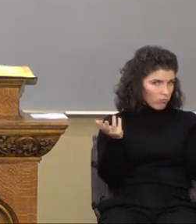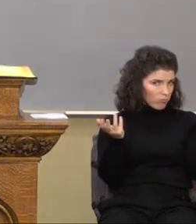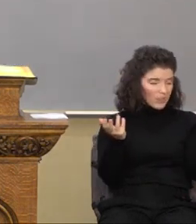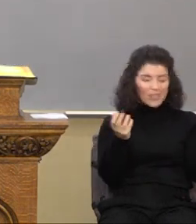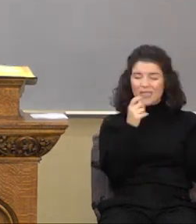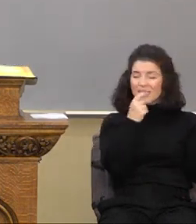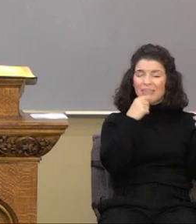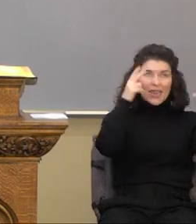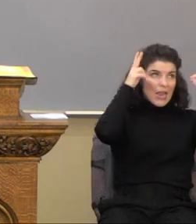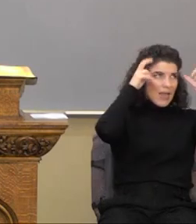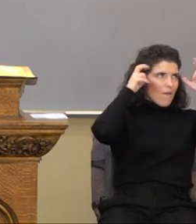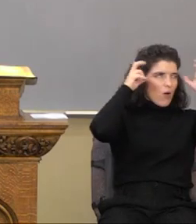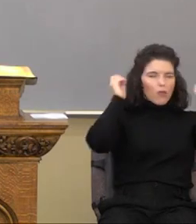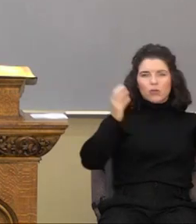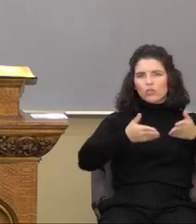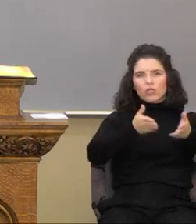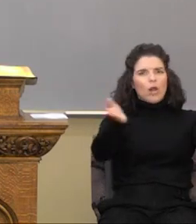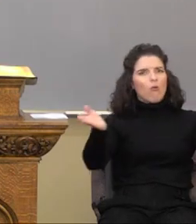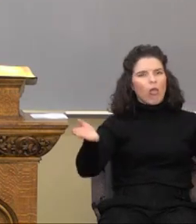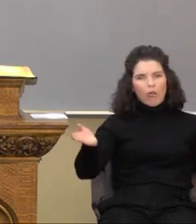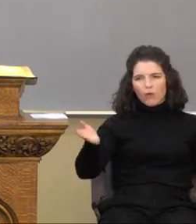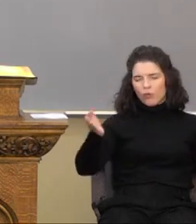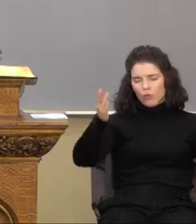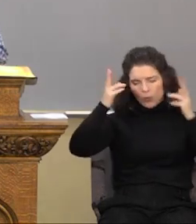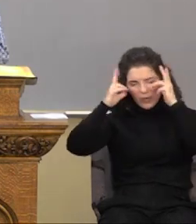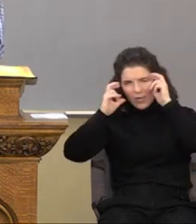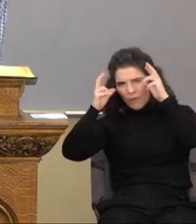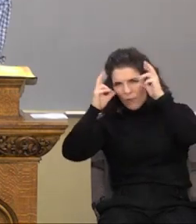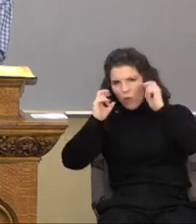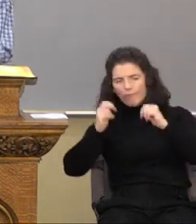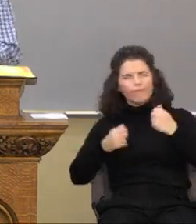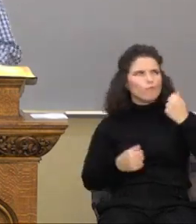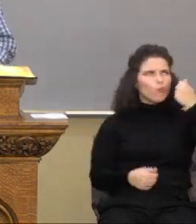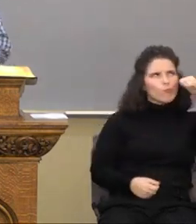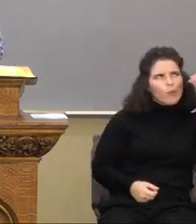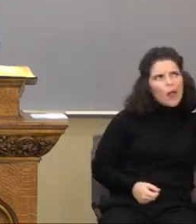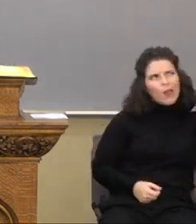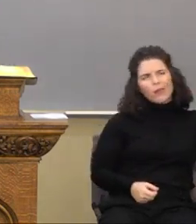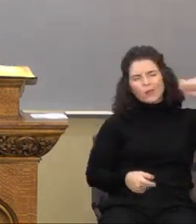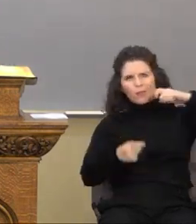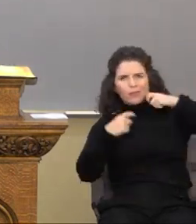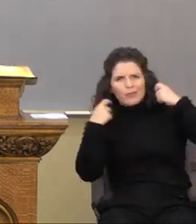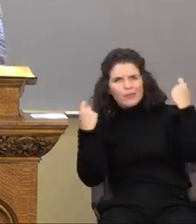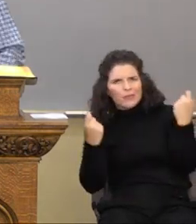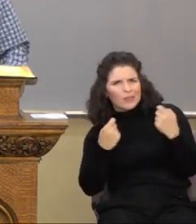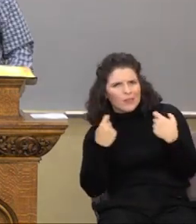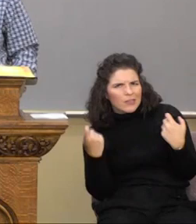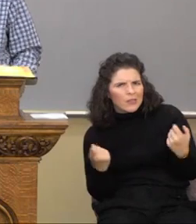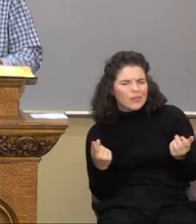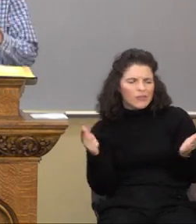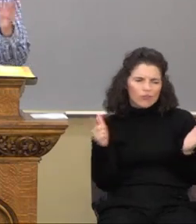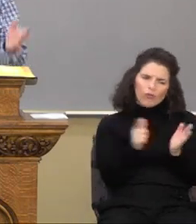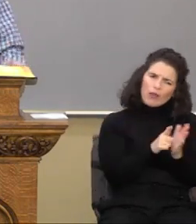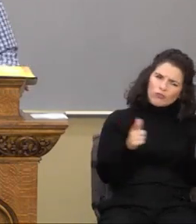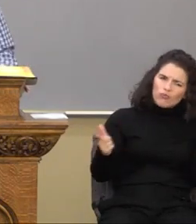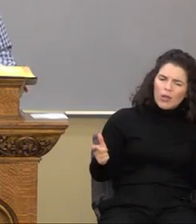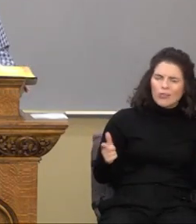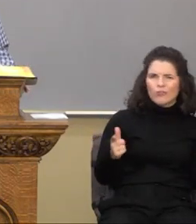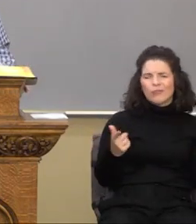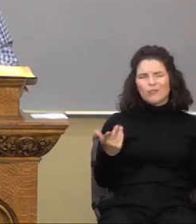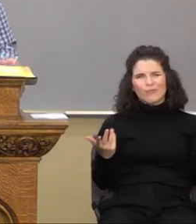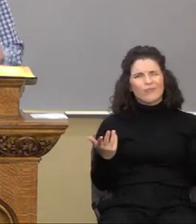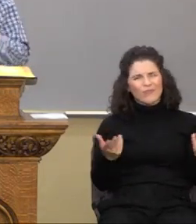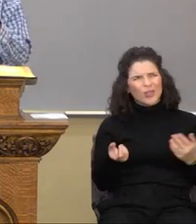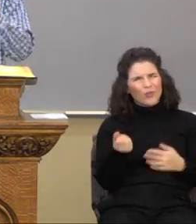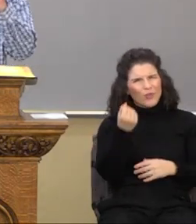a general sense. You know, we think about evil as, of course, rebellion and sin and transgression and so on and so